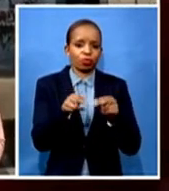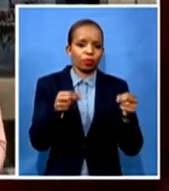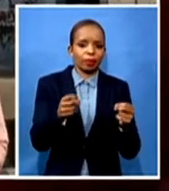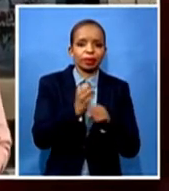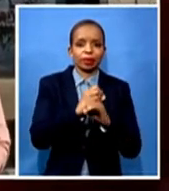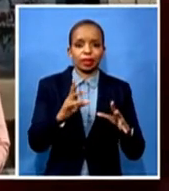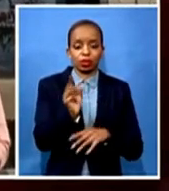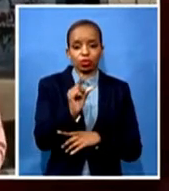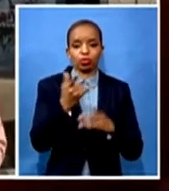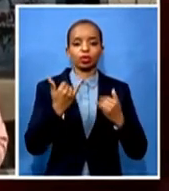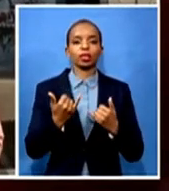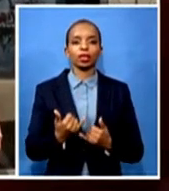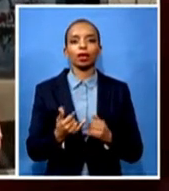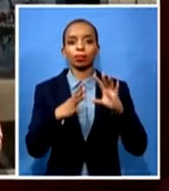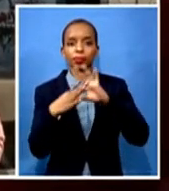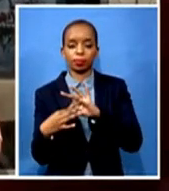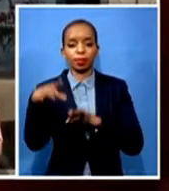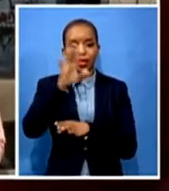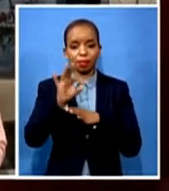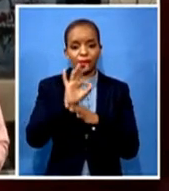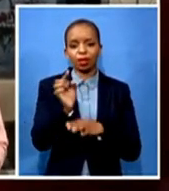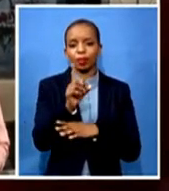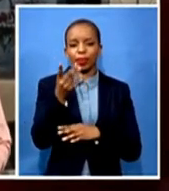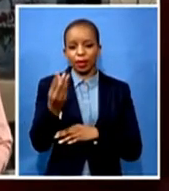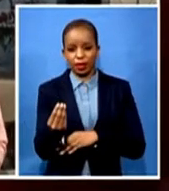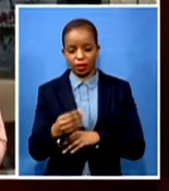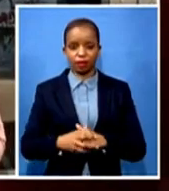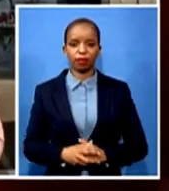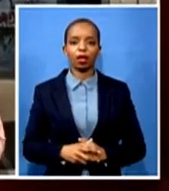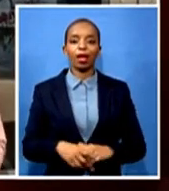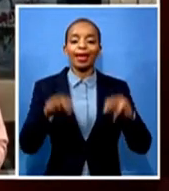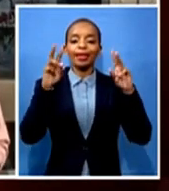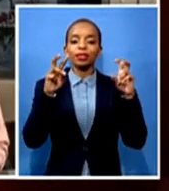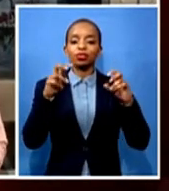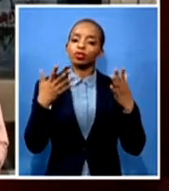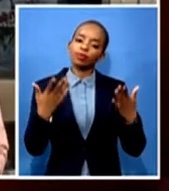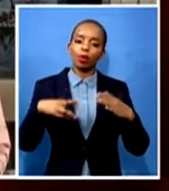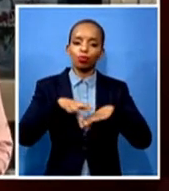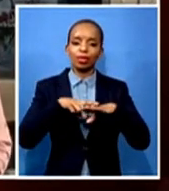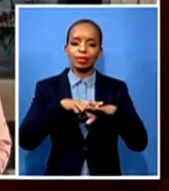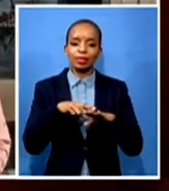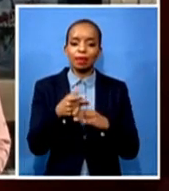mentioned, issues of racism, and Busi has also mentioned, they'll also be discussed here. But from us here, it's back to you in studio.